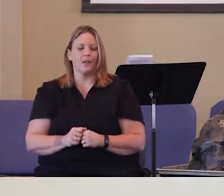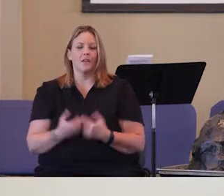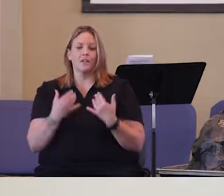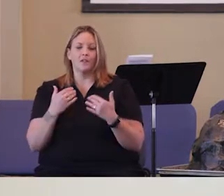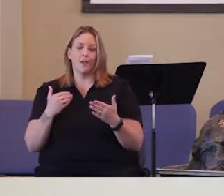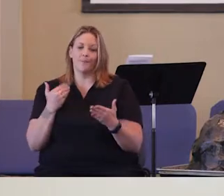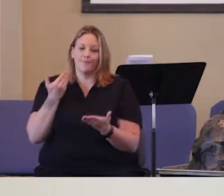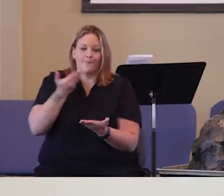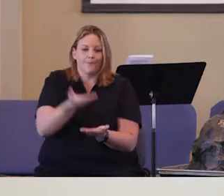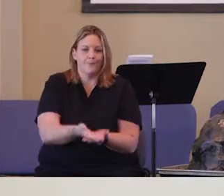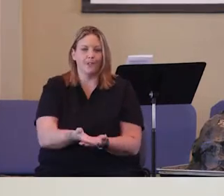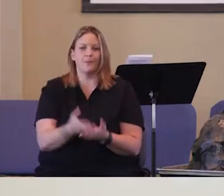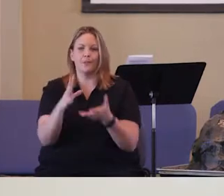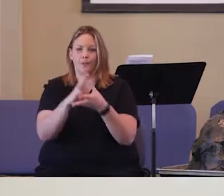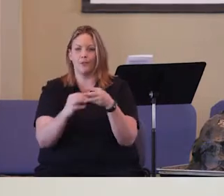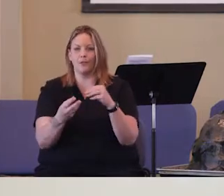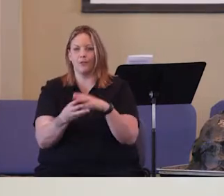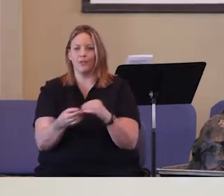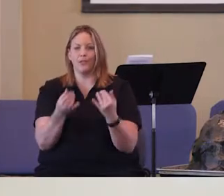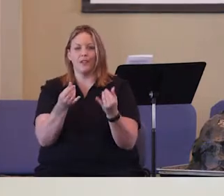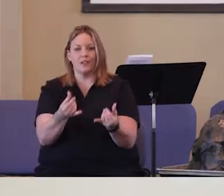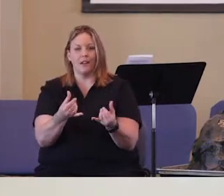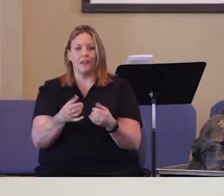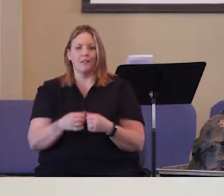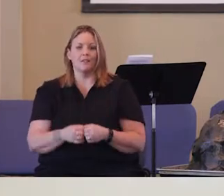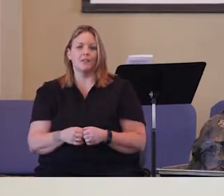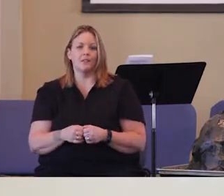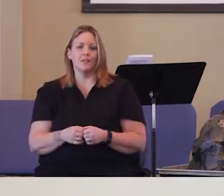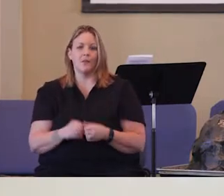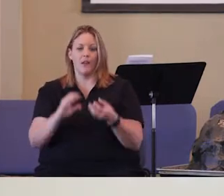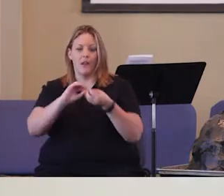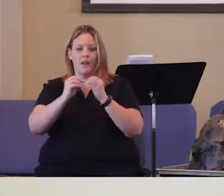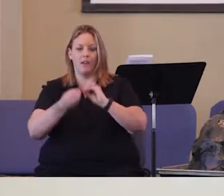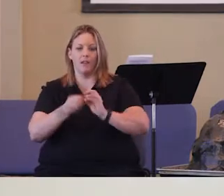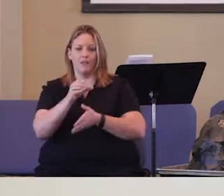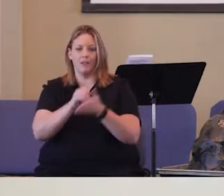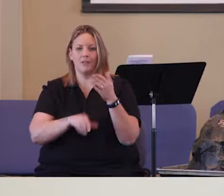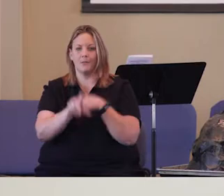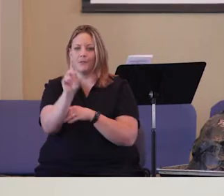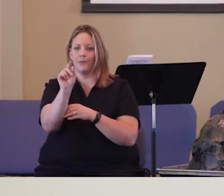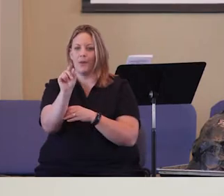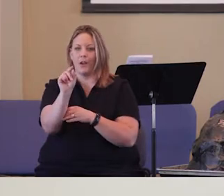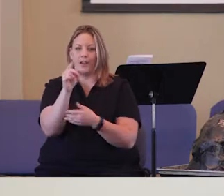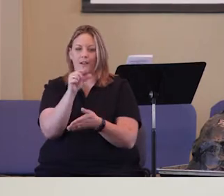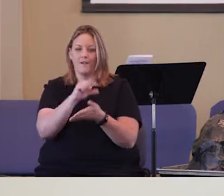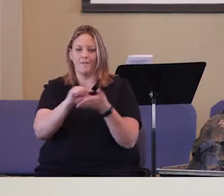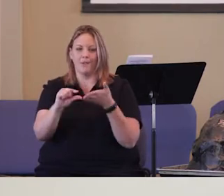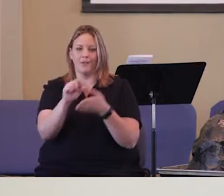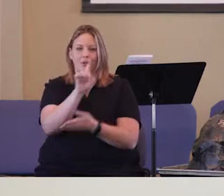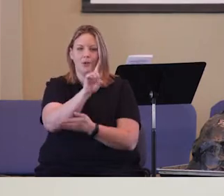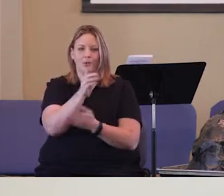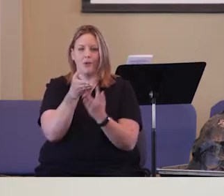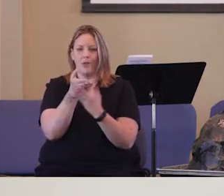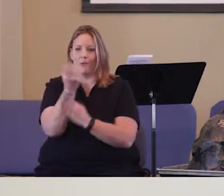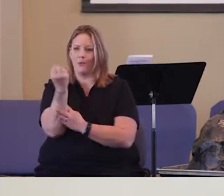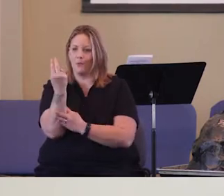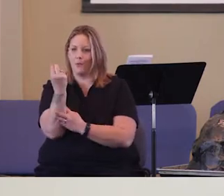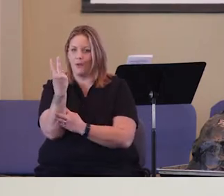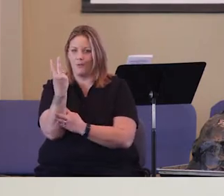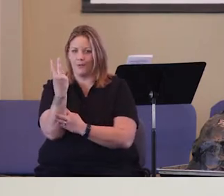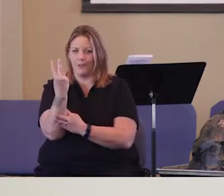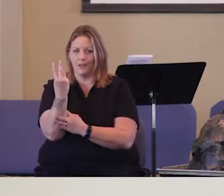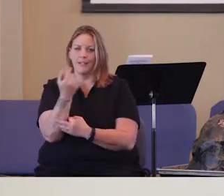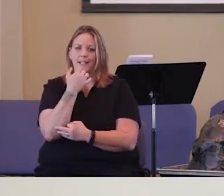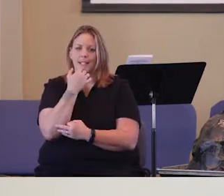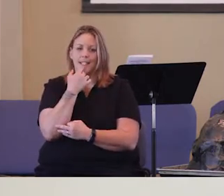that brings us to our story today. Numbers chapter 20, verses 1 through 12.